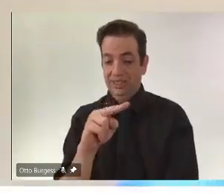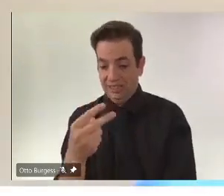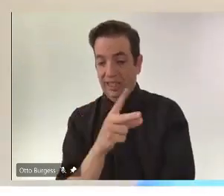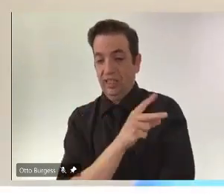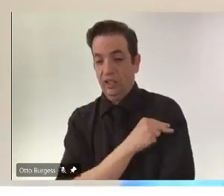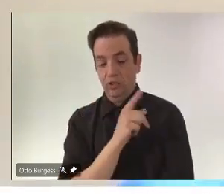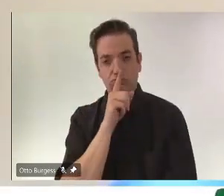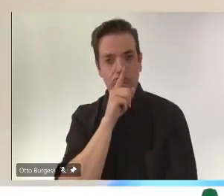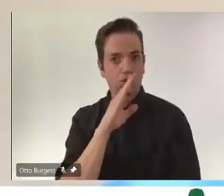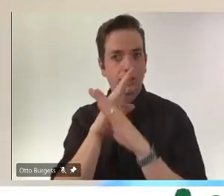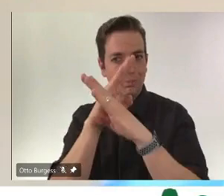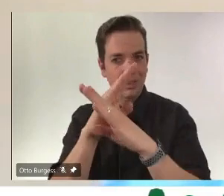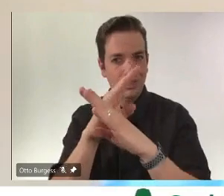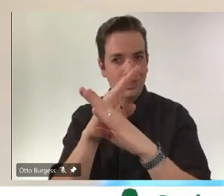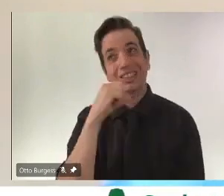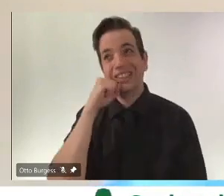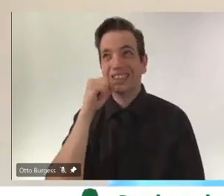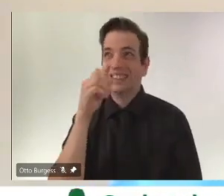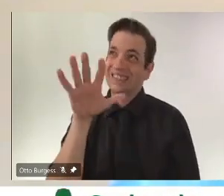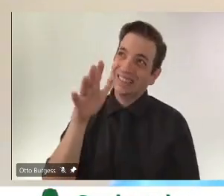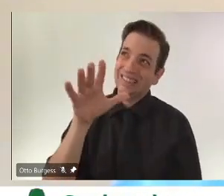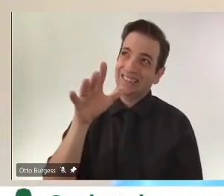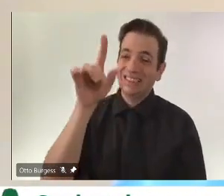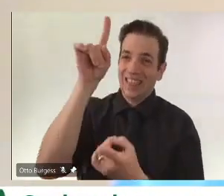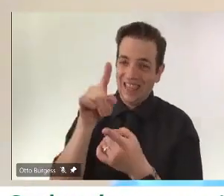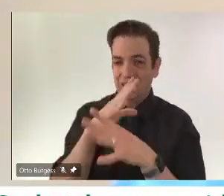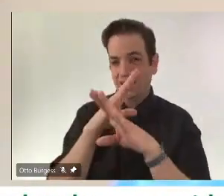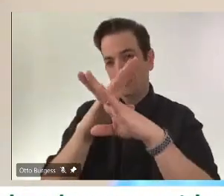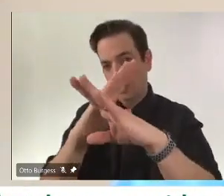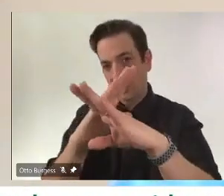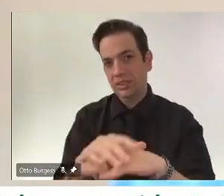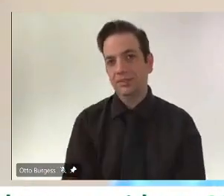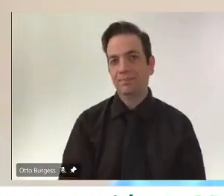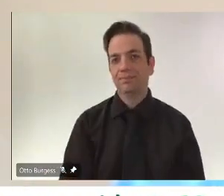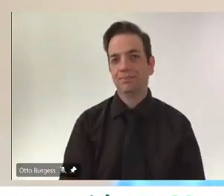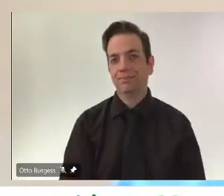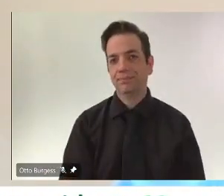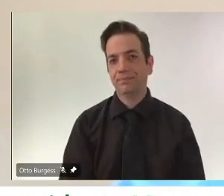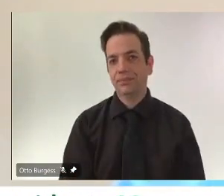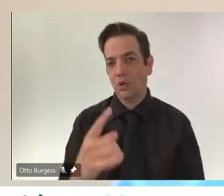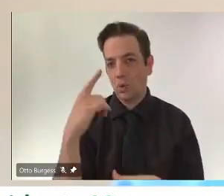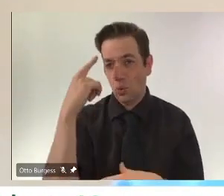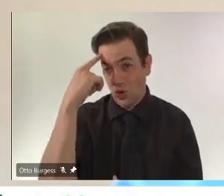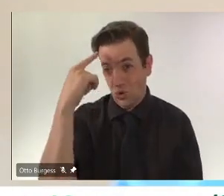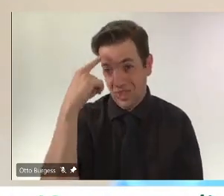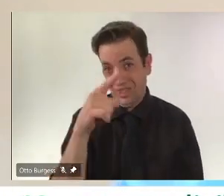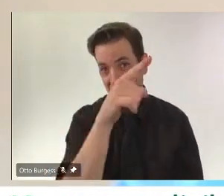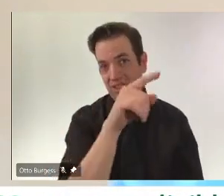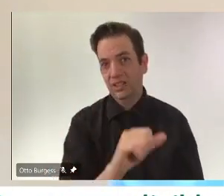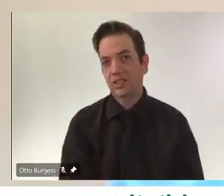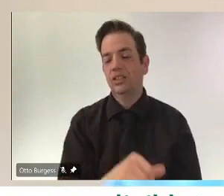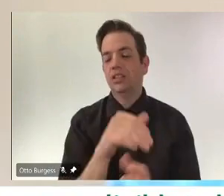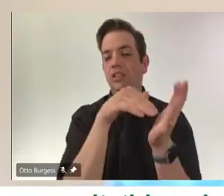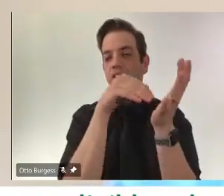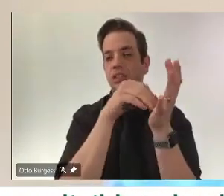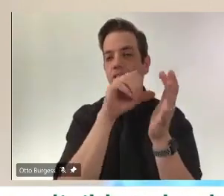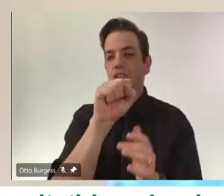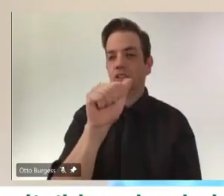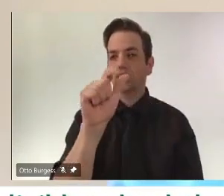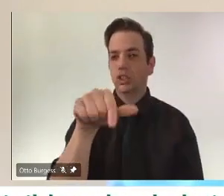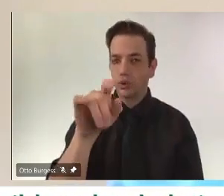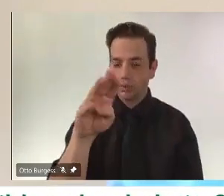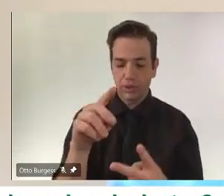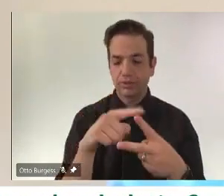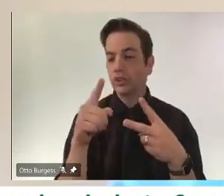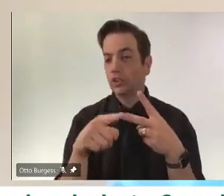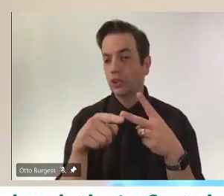So to this time, the variants that are currently circulating, B.1.1.7 and increasingly B.1, the vaccines are